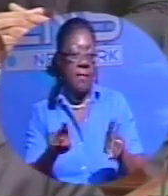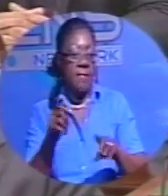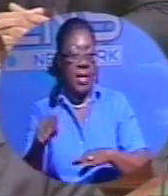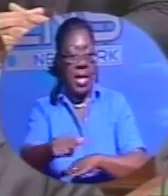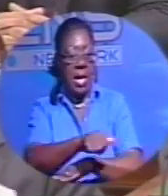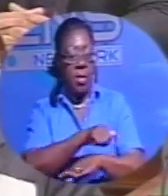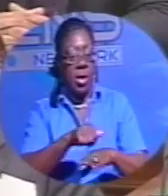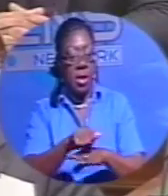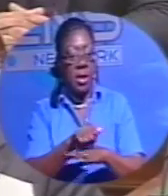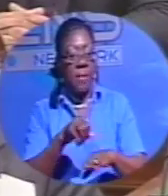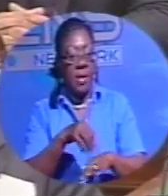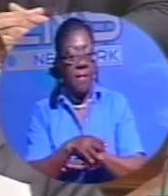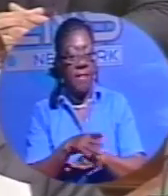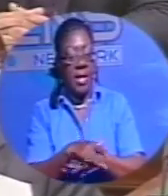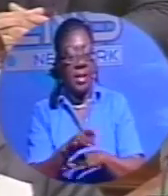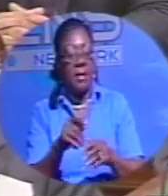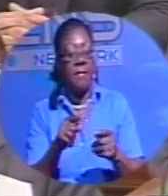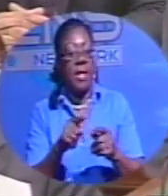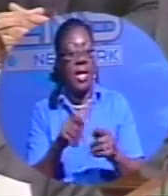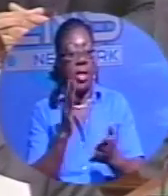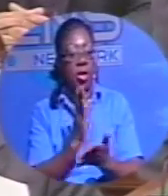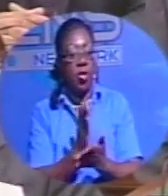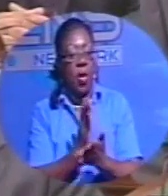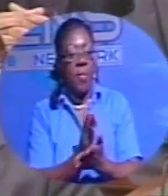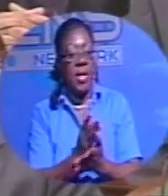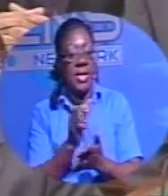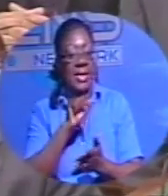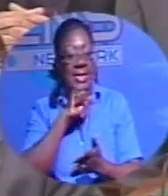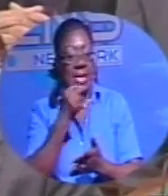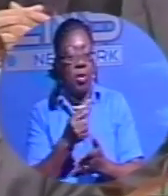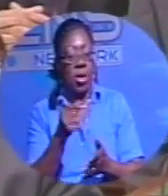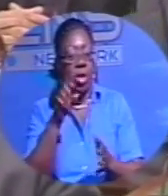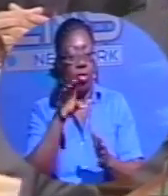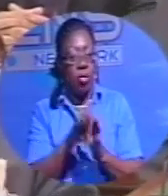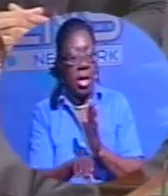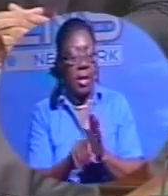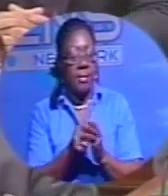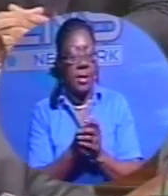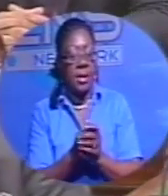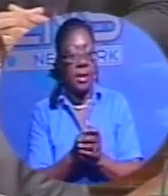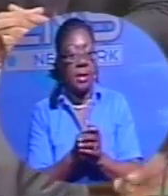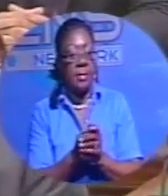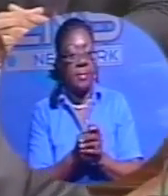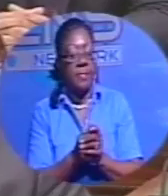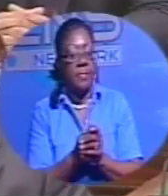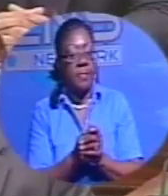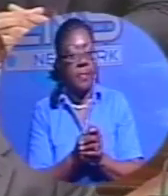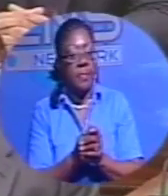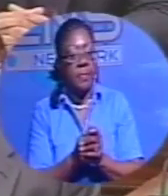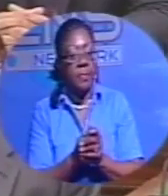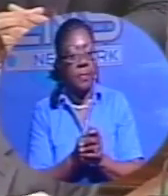effective in interdicting serious crimes, drug peddlers, and persons in possession of firearms.